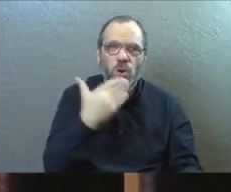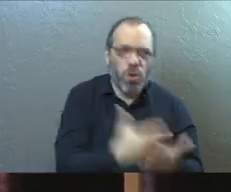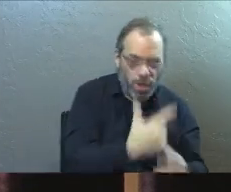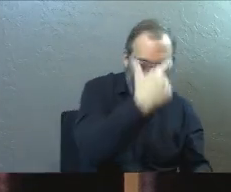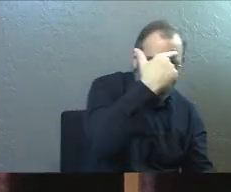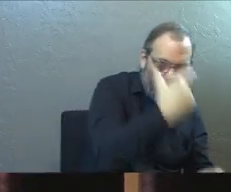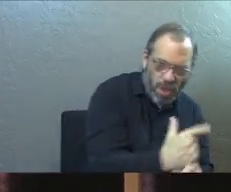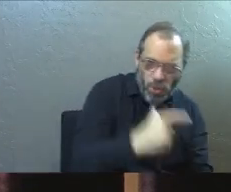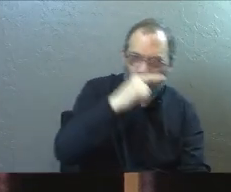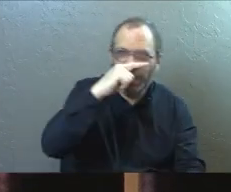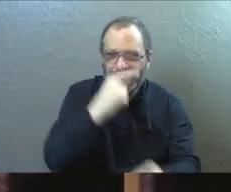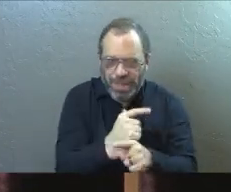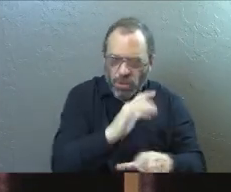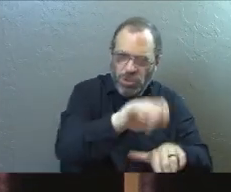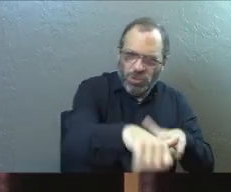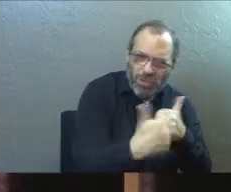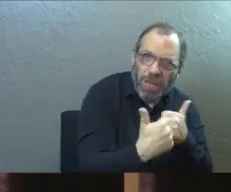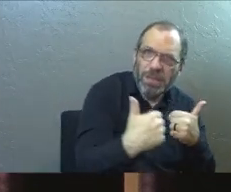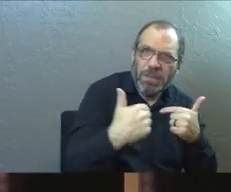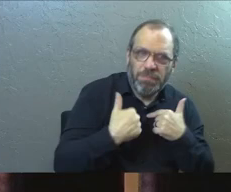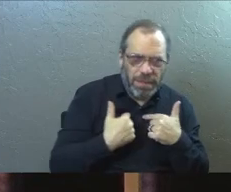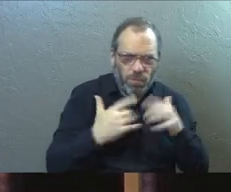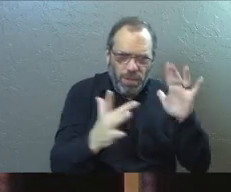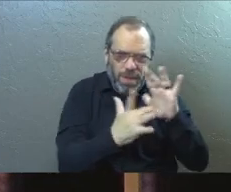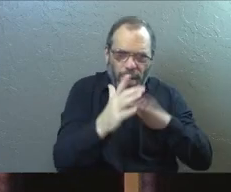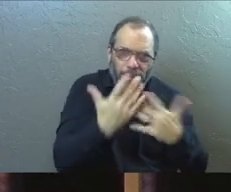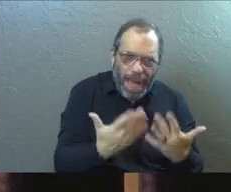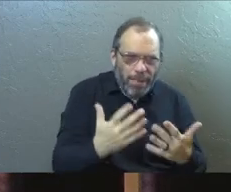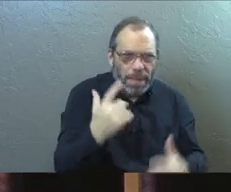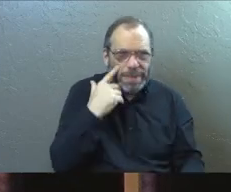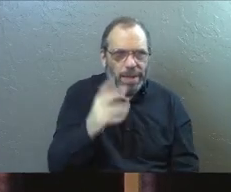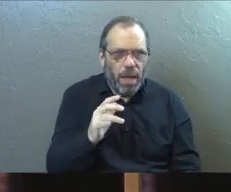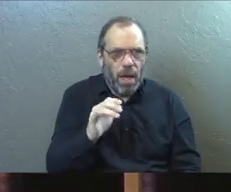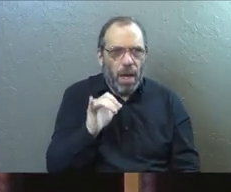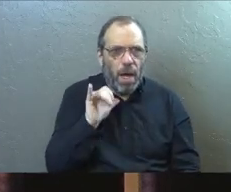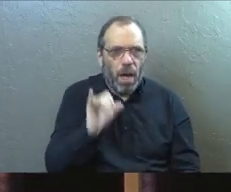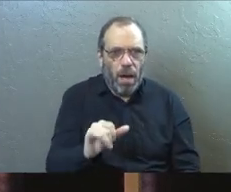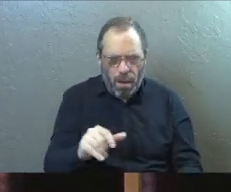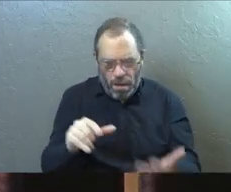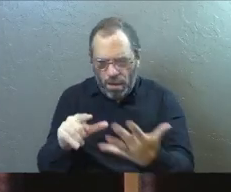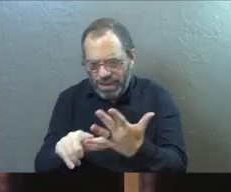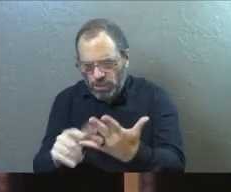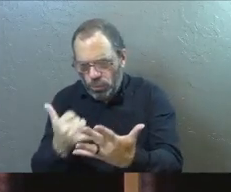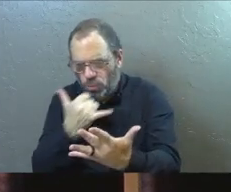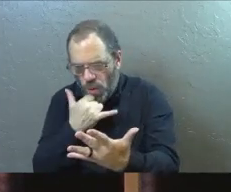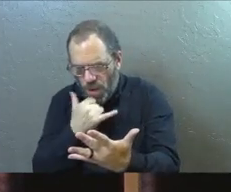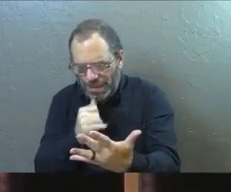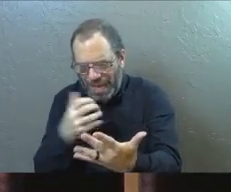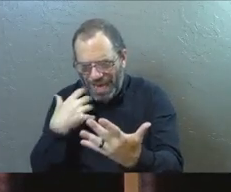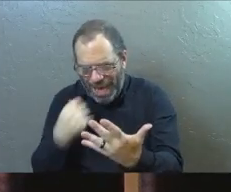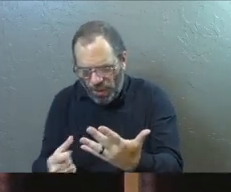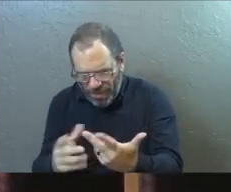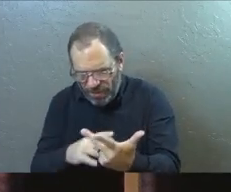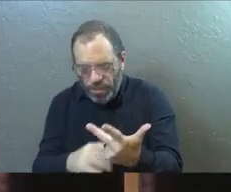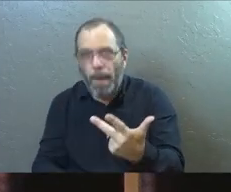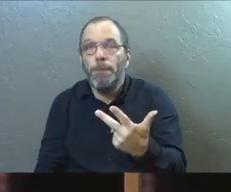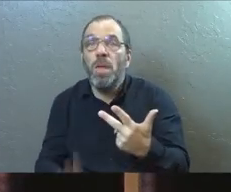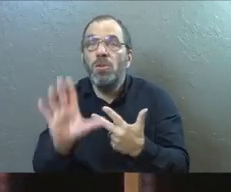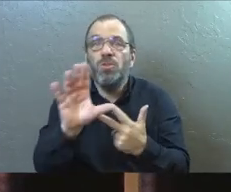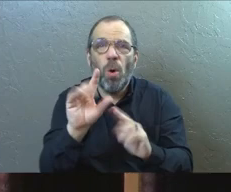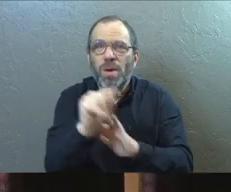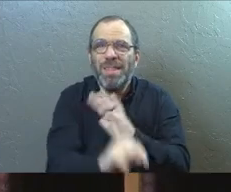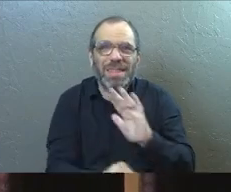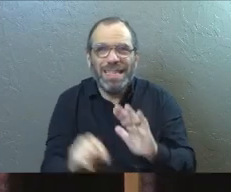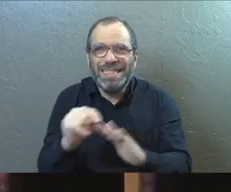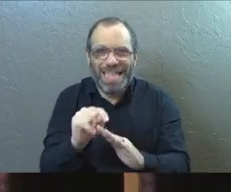brother or sister along who challenged me with certain scriptures so I could see that that was wrong and unhealthy for me. See, those moments